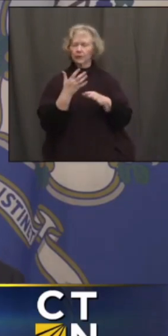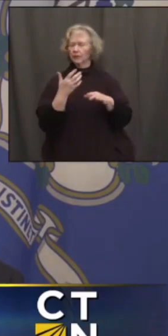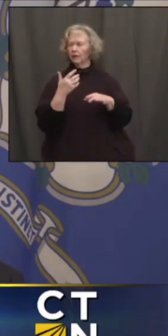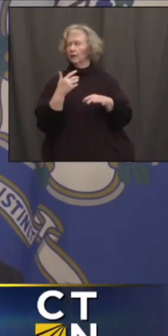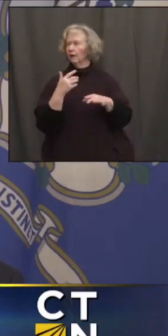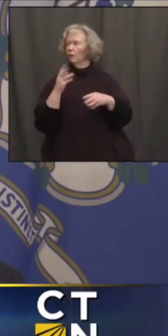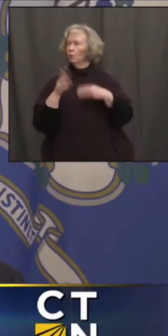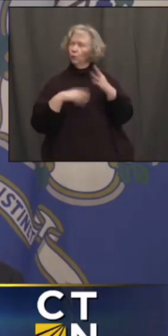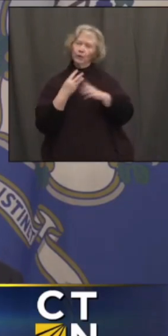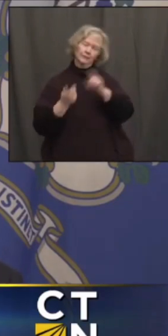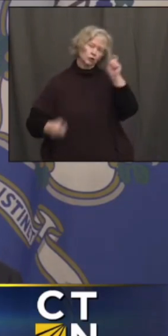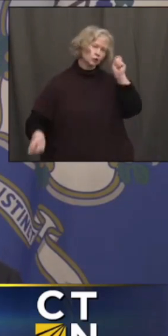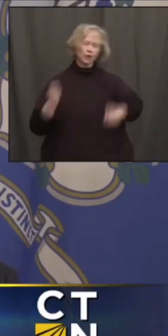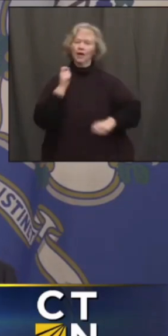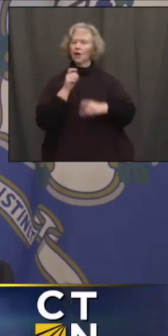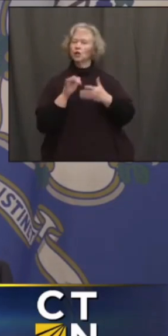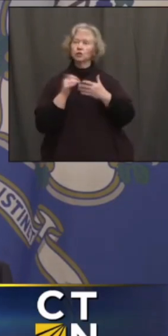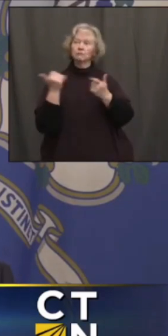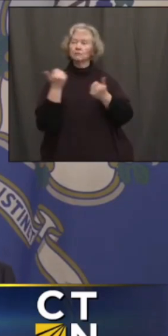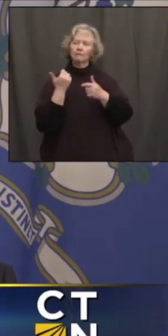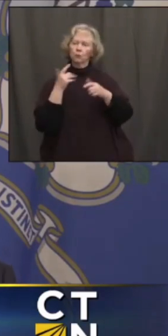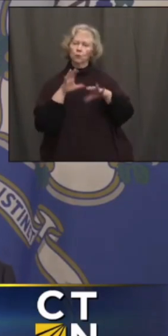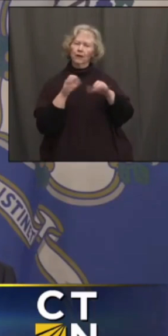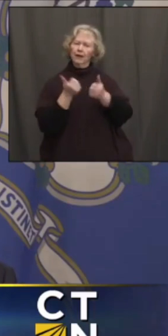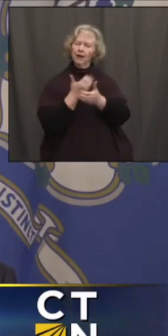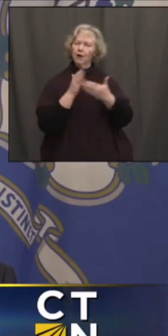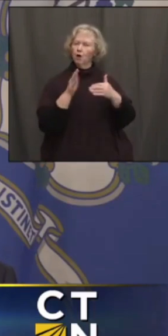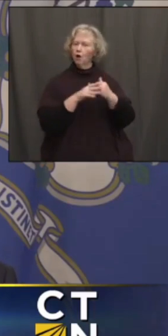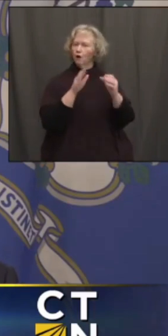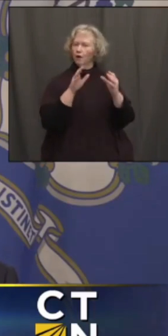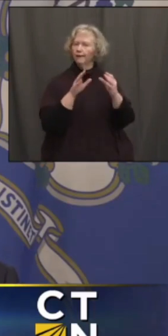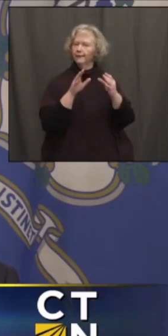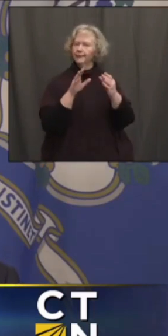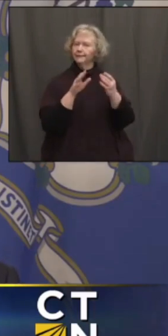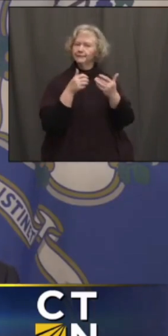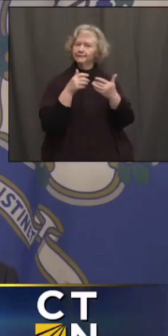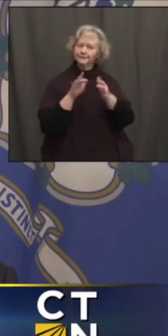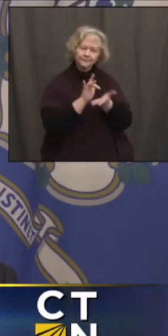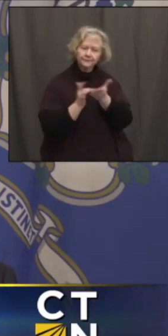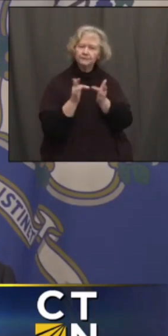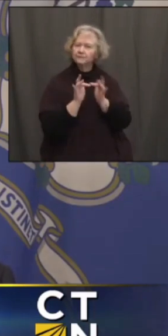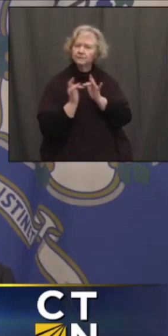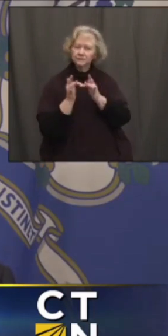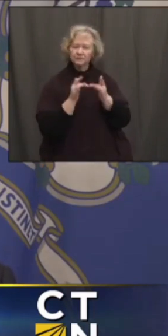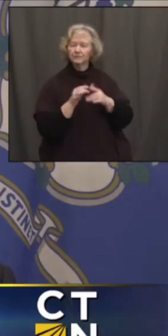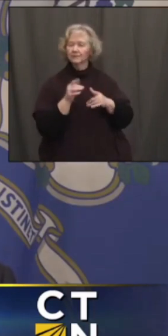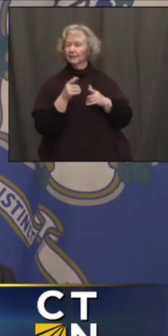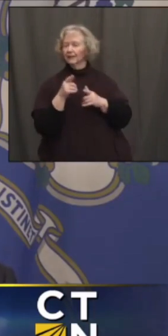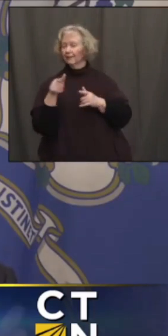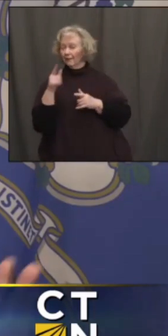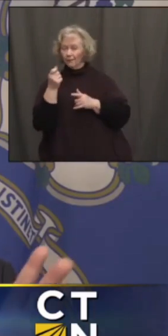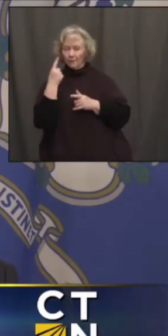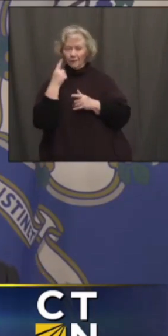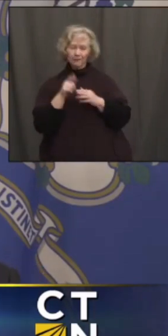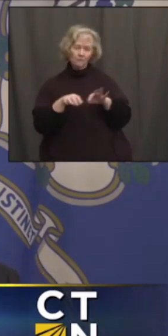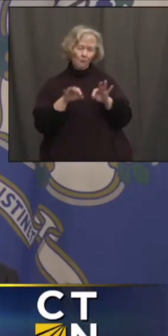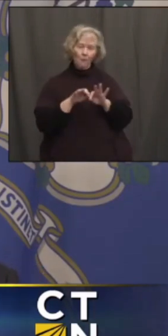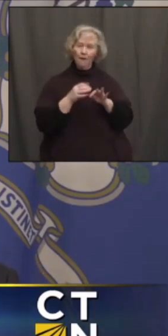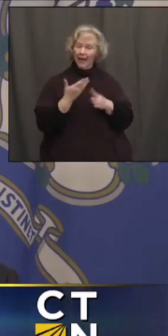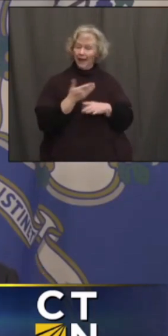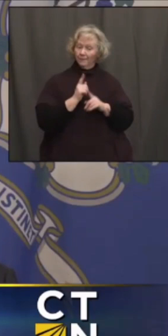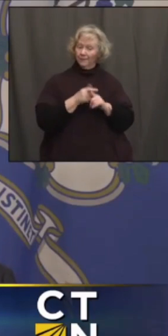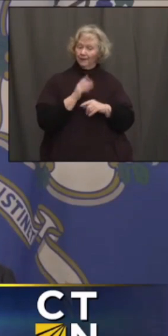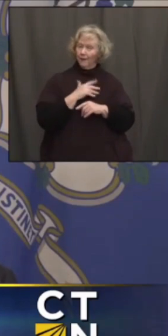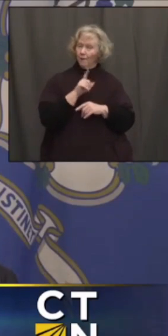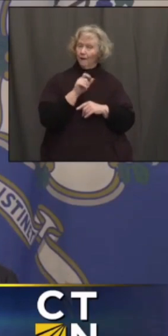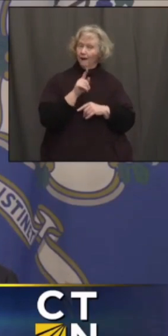The world is moving virtual. Both tribes know how important it is, as does the lottery in the state of Connecticut know that we move into